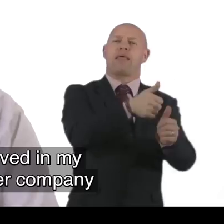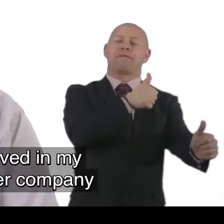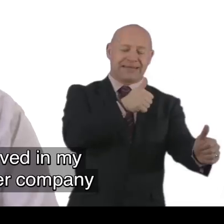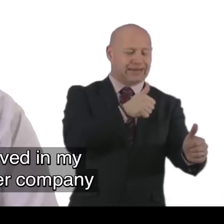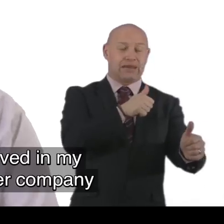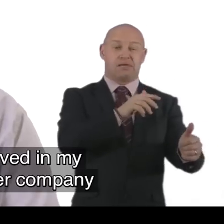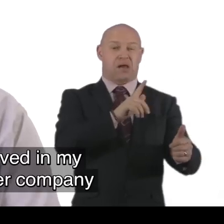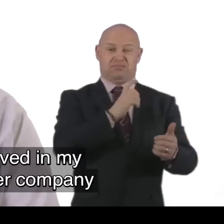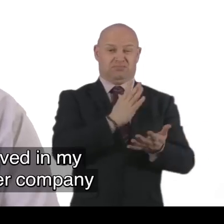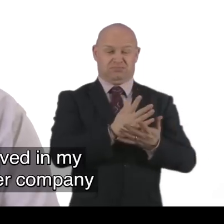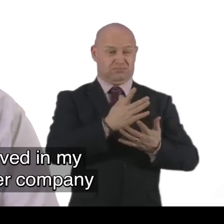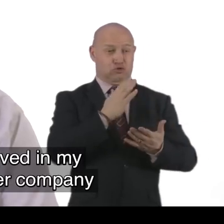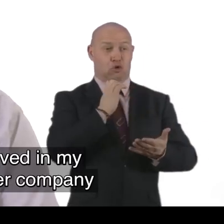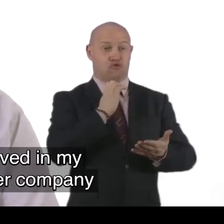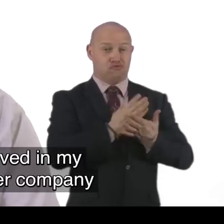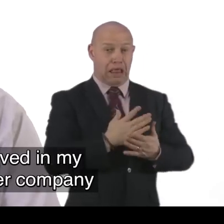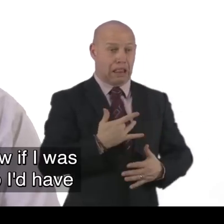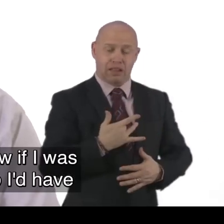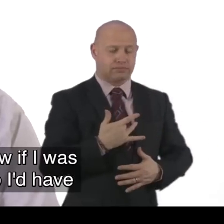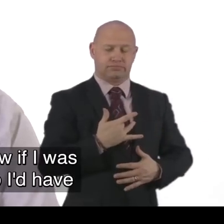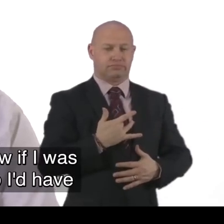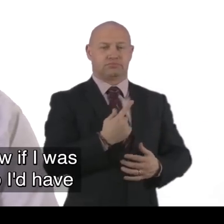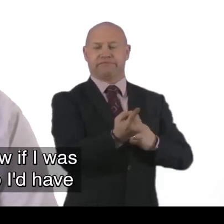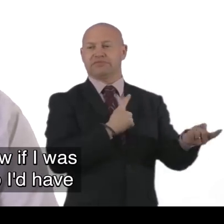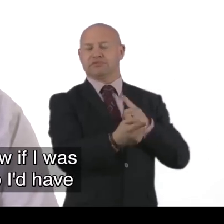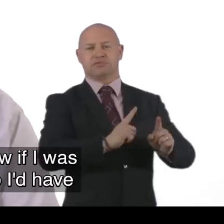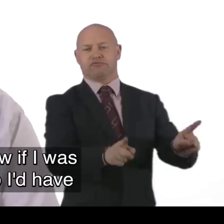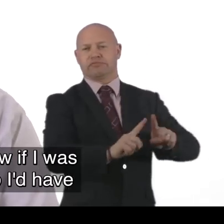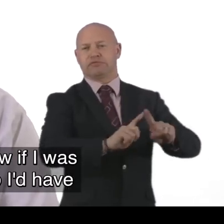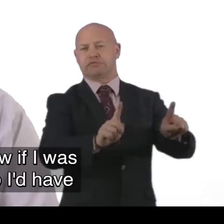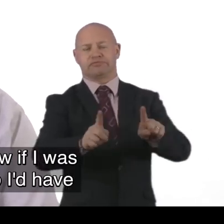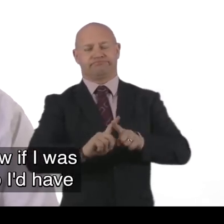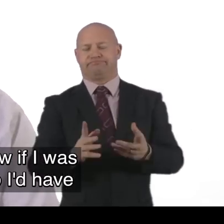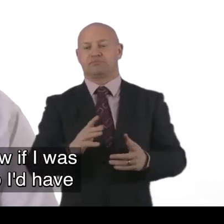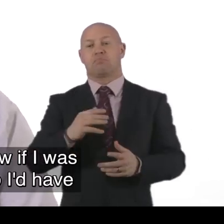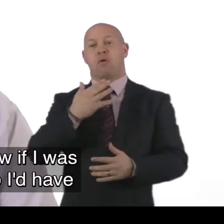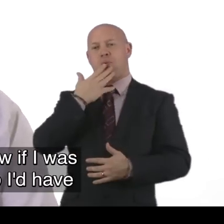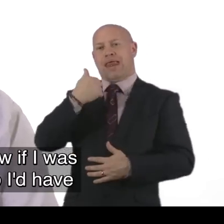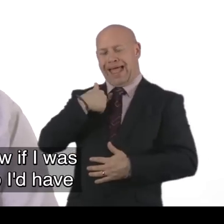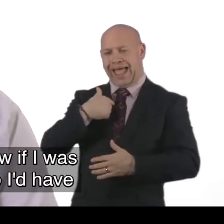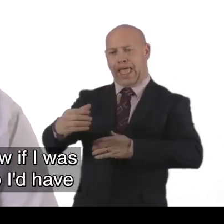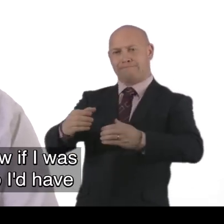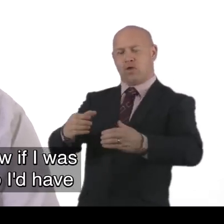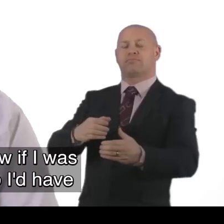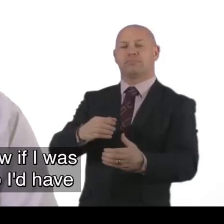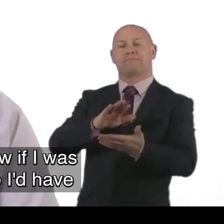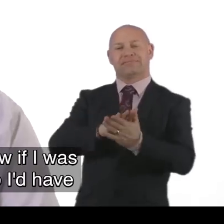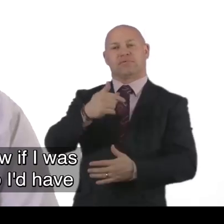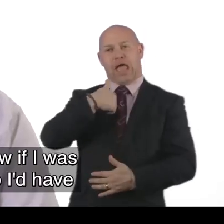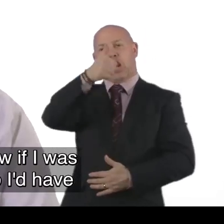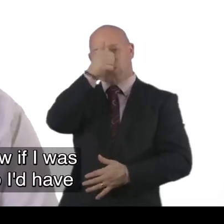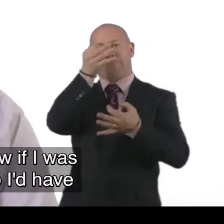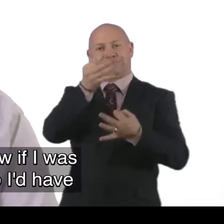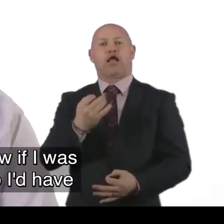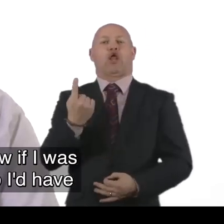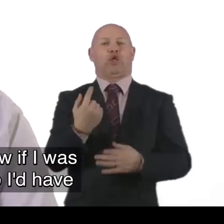Uh. When I was using. The company situation. But. In reality. didn't happen. Whereas. knew. If I was employing my own carer. Then.